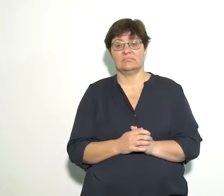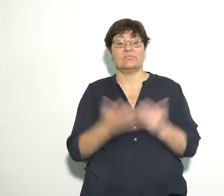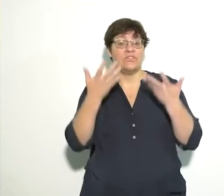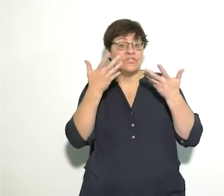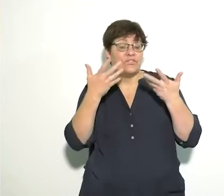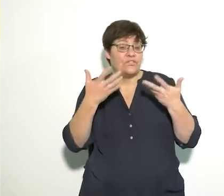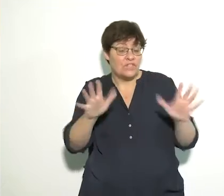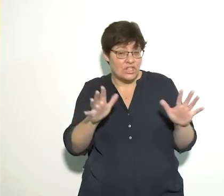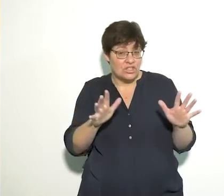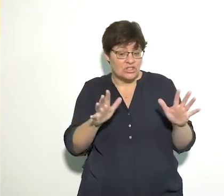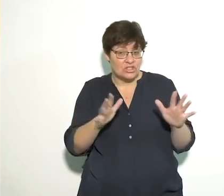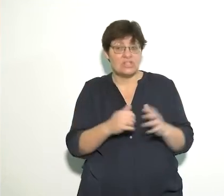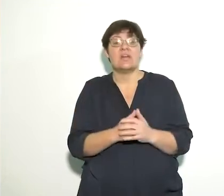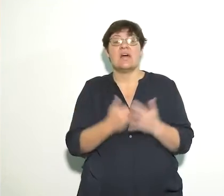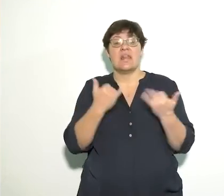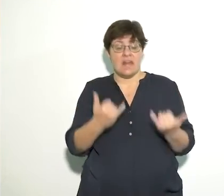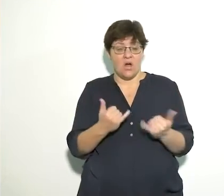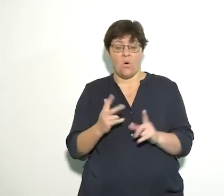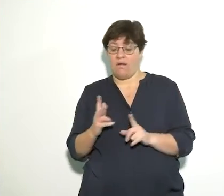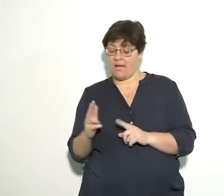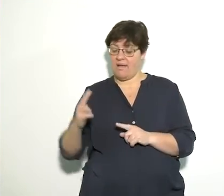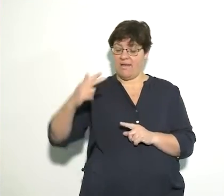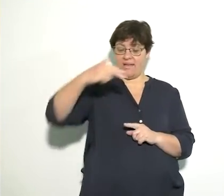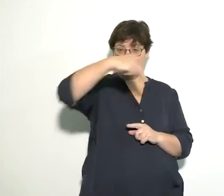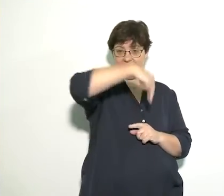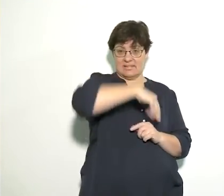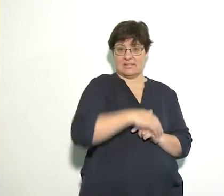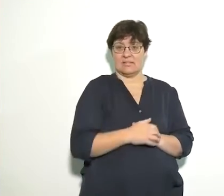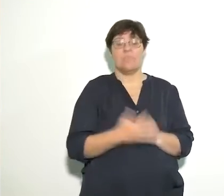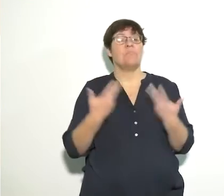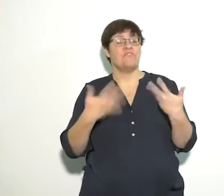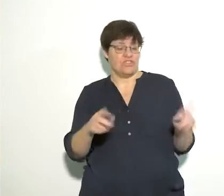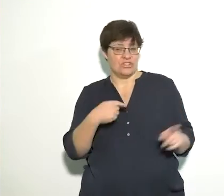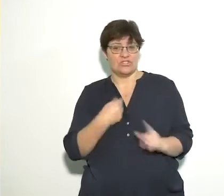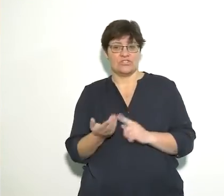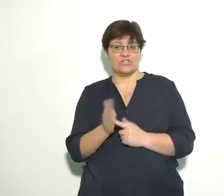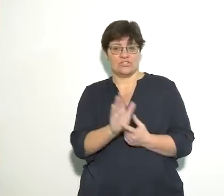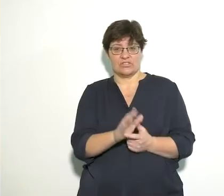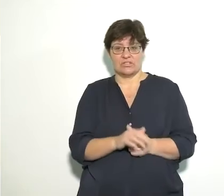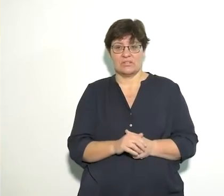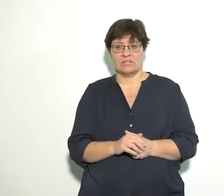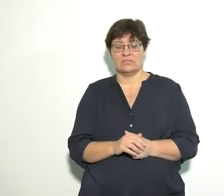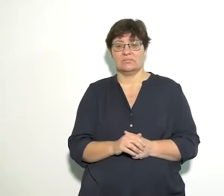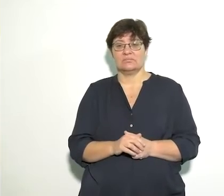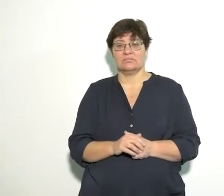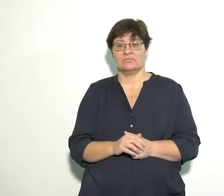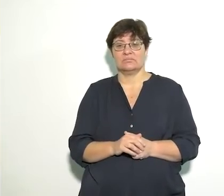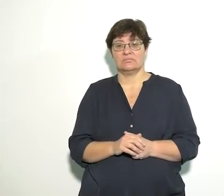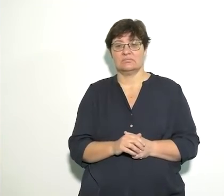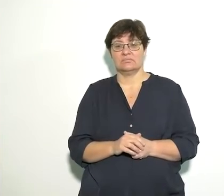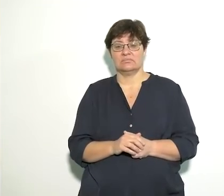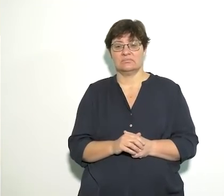Once you have the correct shape, you can then cut it out. I've already cut out one here to show you.